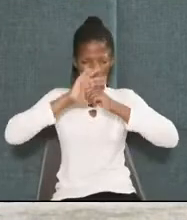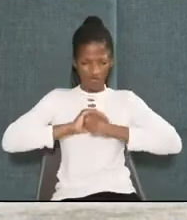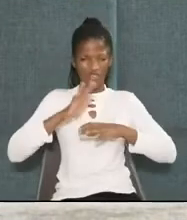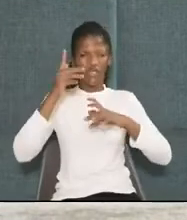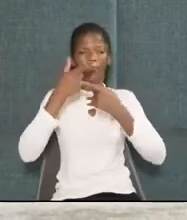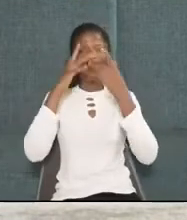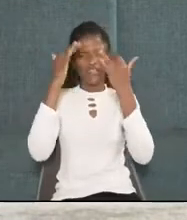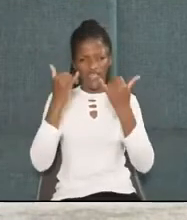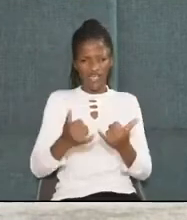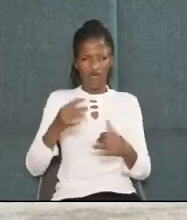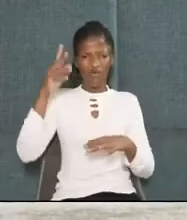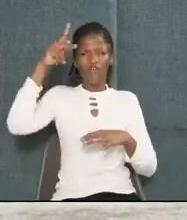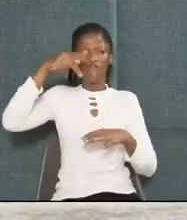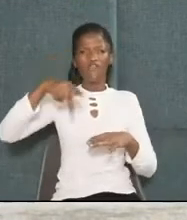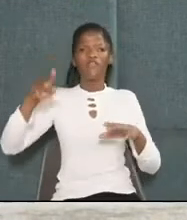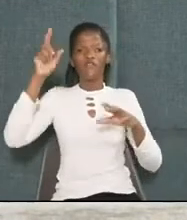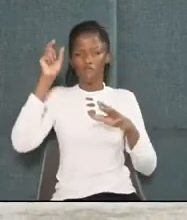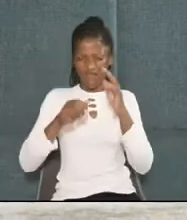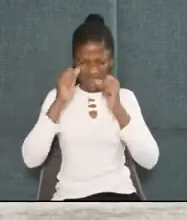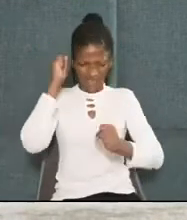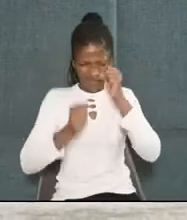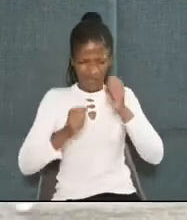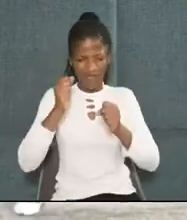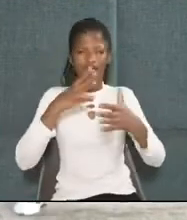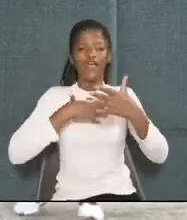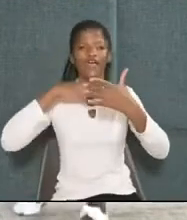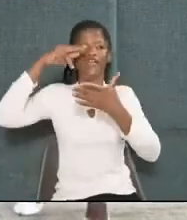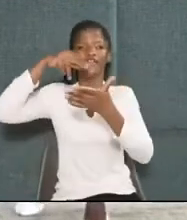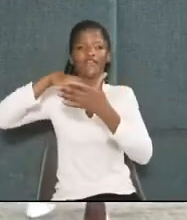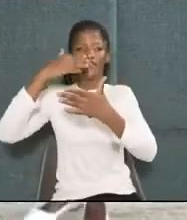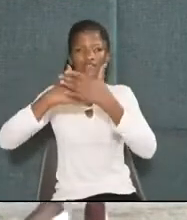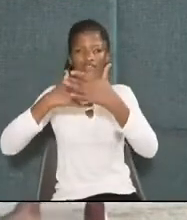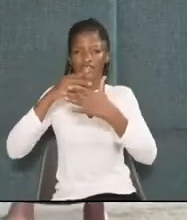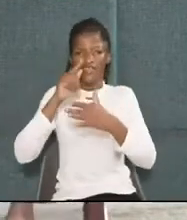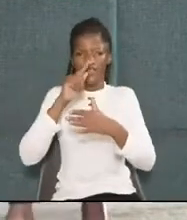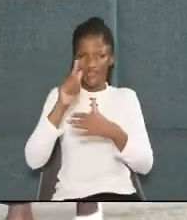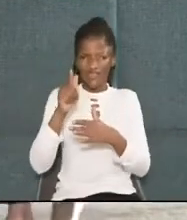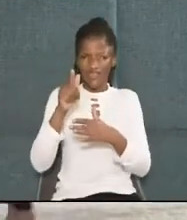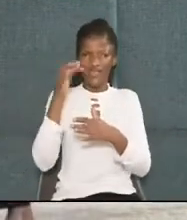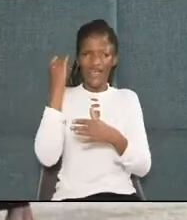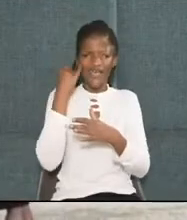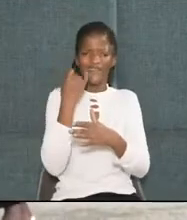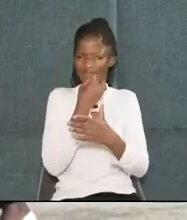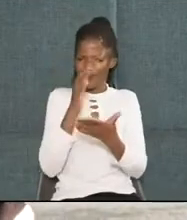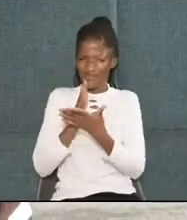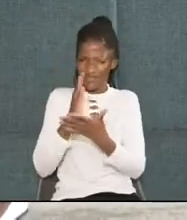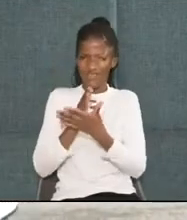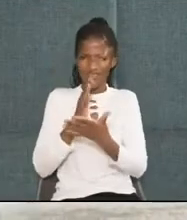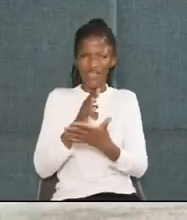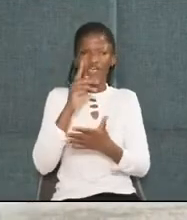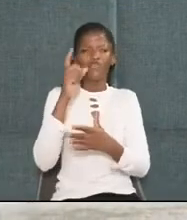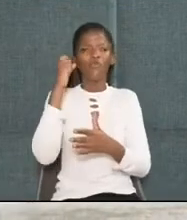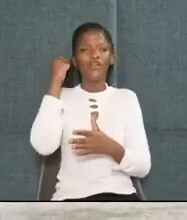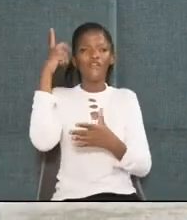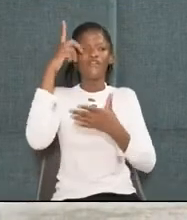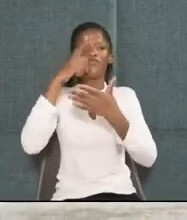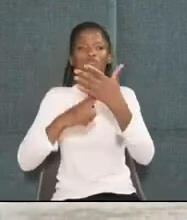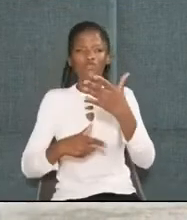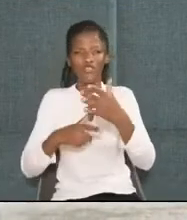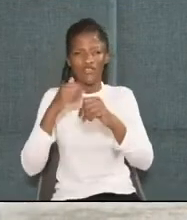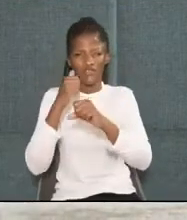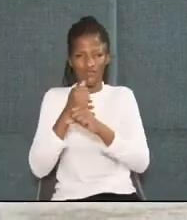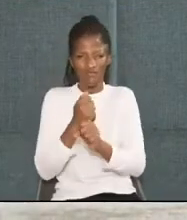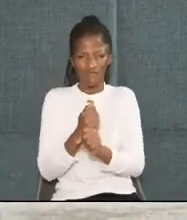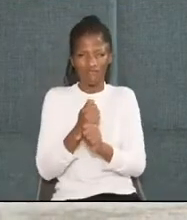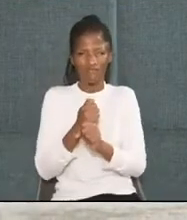you must hurry. Go down to the eunuch's chariot and stand next to it. Is that Isaiah you read? Yes. Do you understand what you're reading?